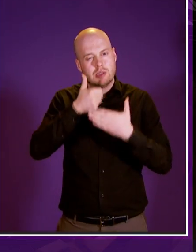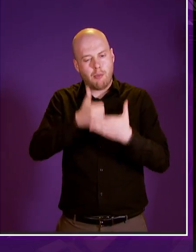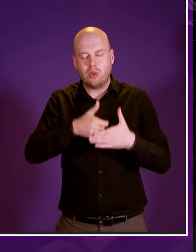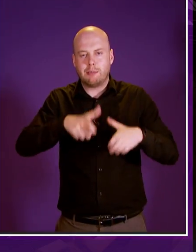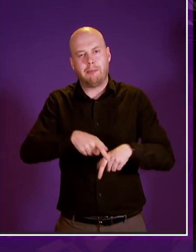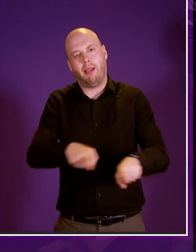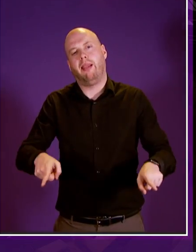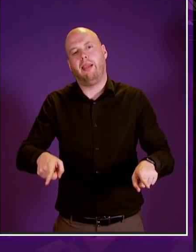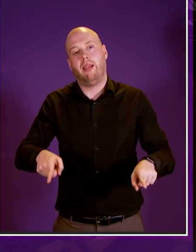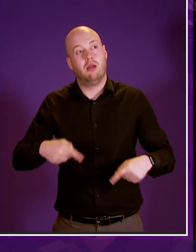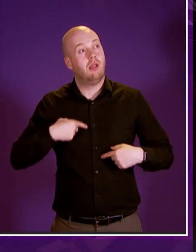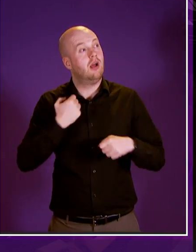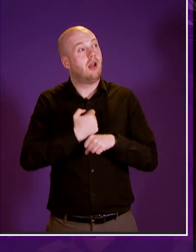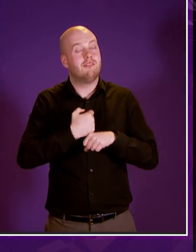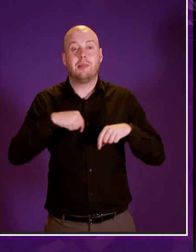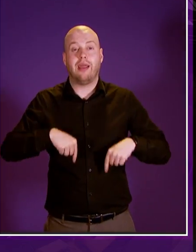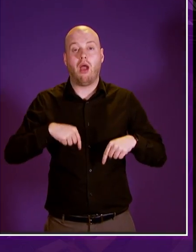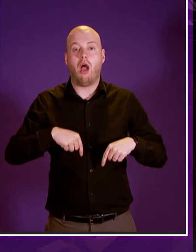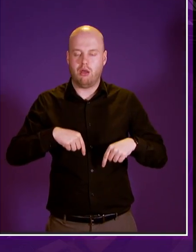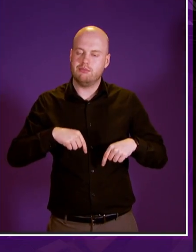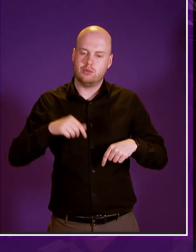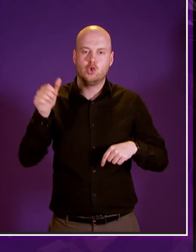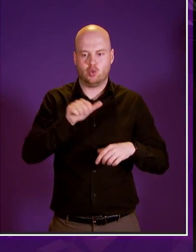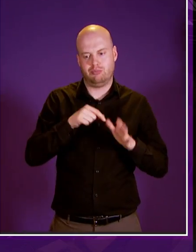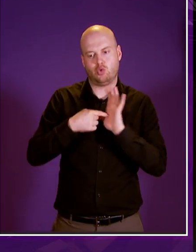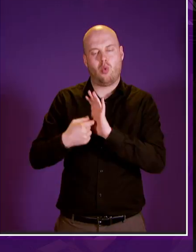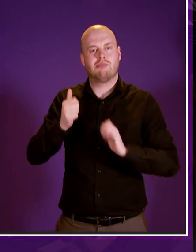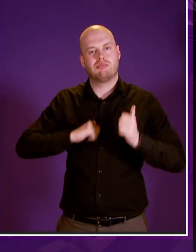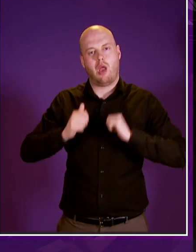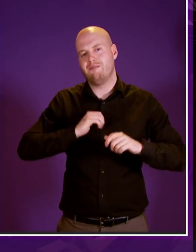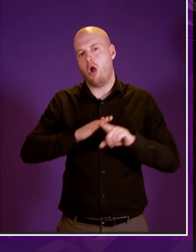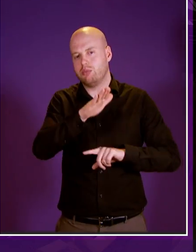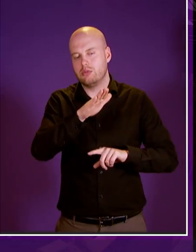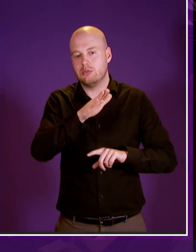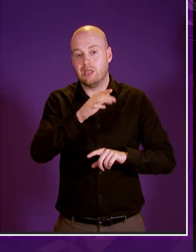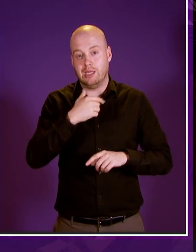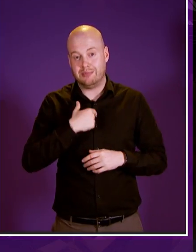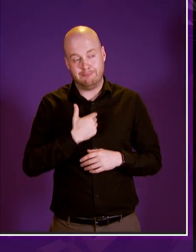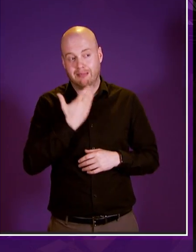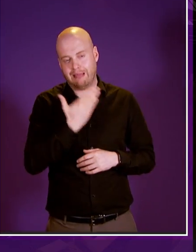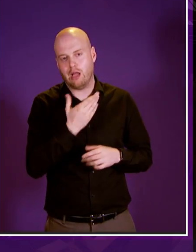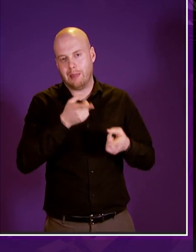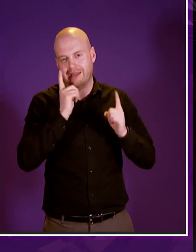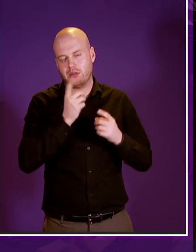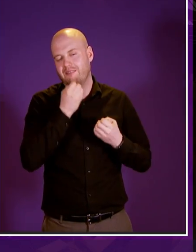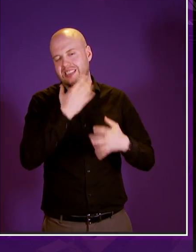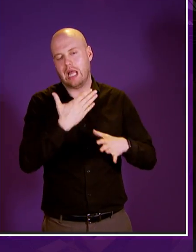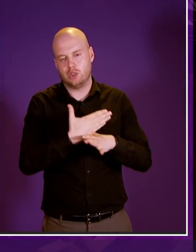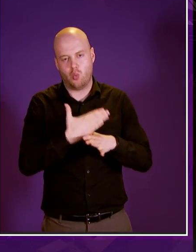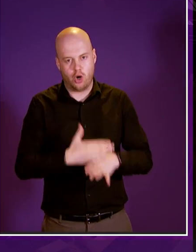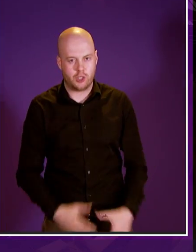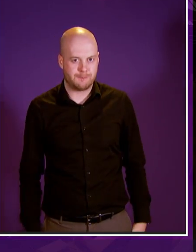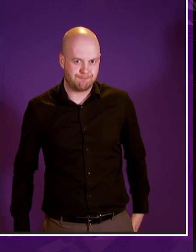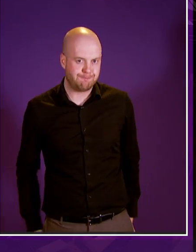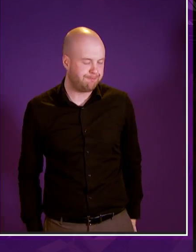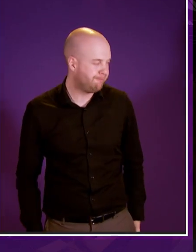government here we are showing the way forward and i commend the minister once again and our team on some fantastic work i